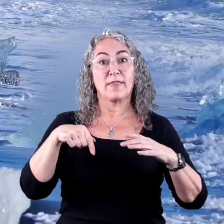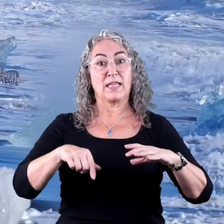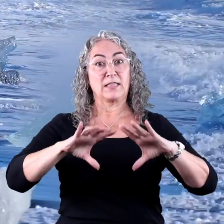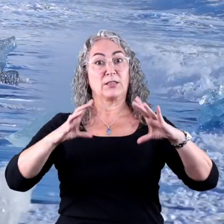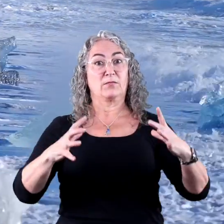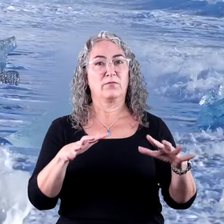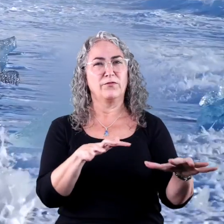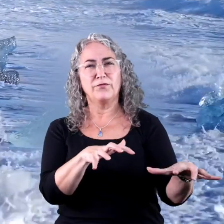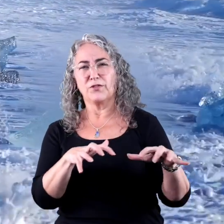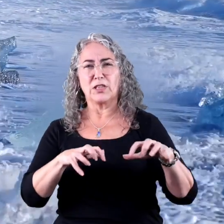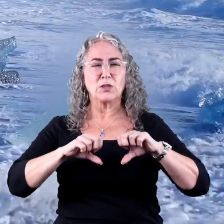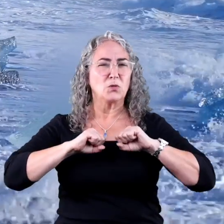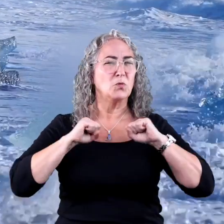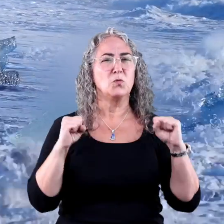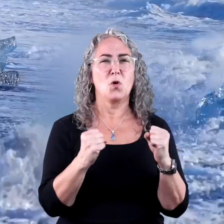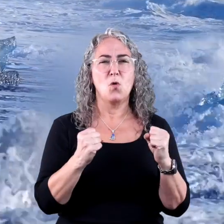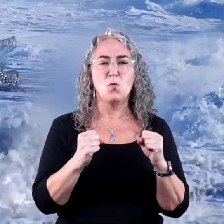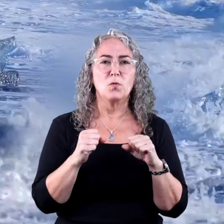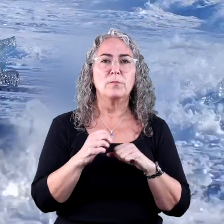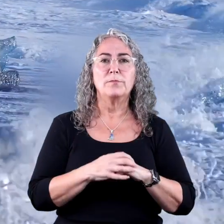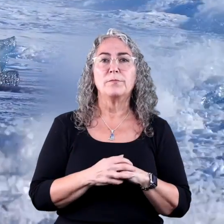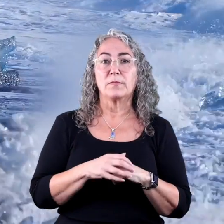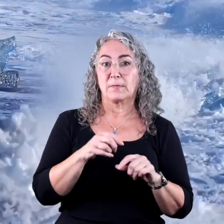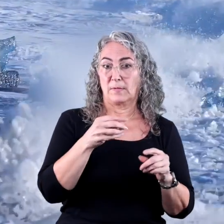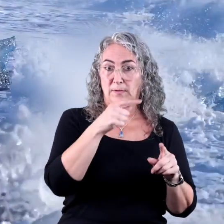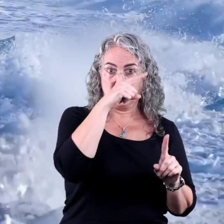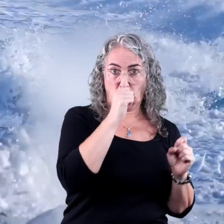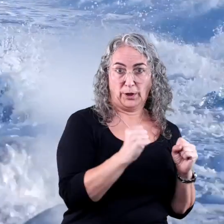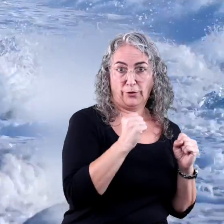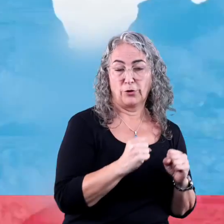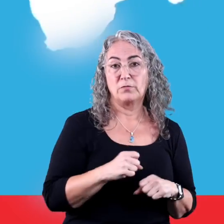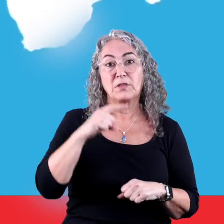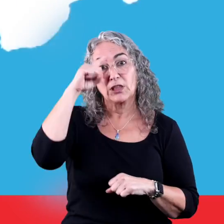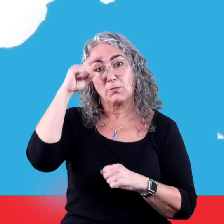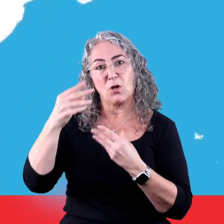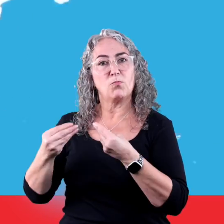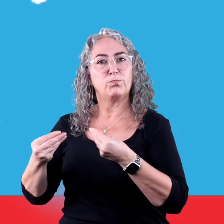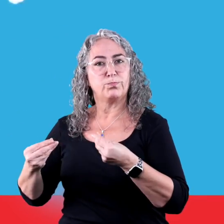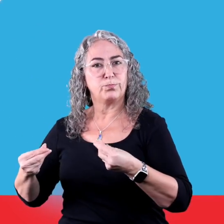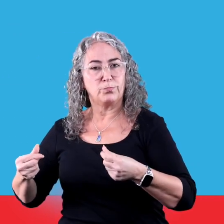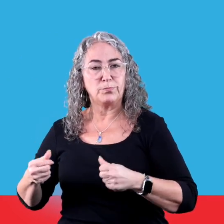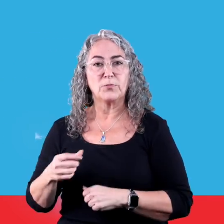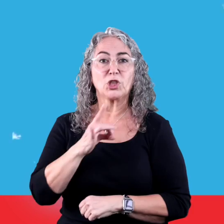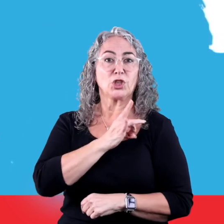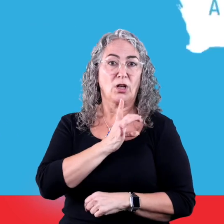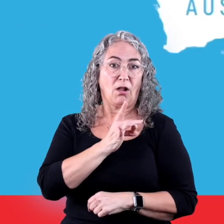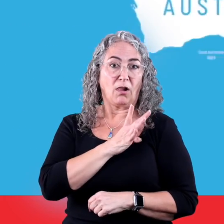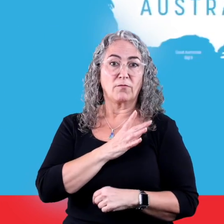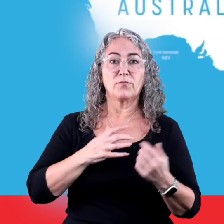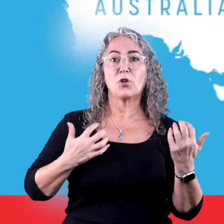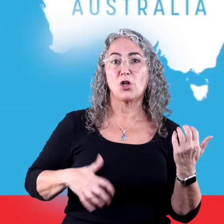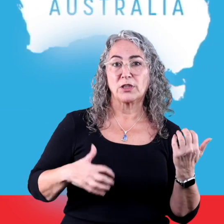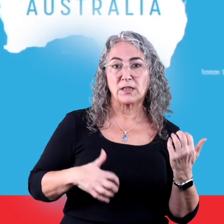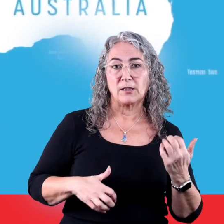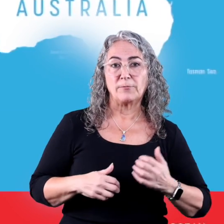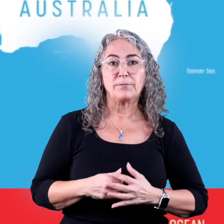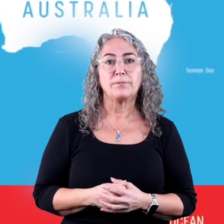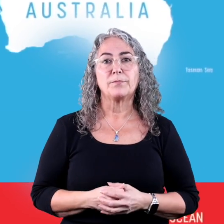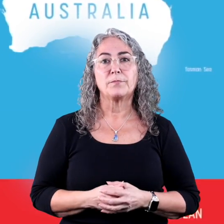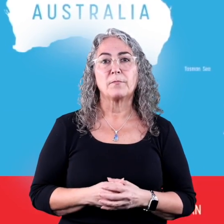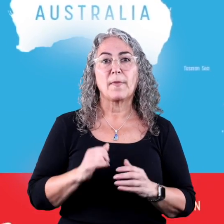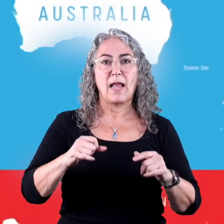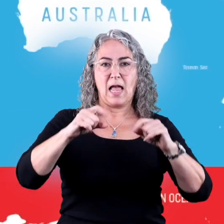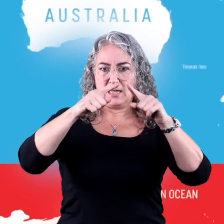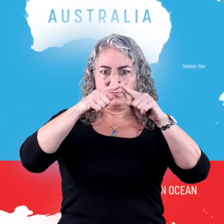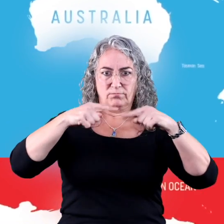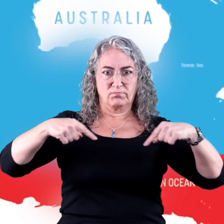Parts of it freeze in winter and then melt again in summer. Chile, Argentina, and Australia are some